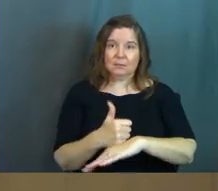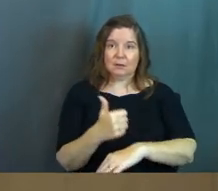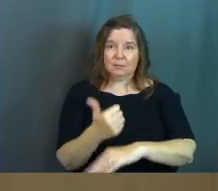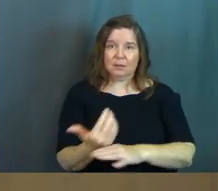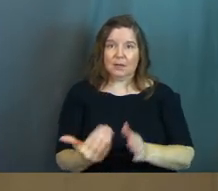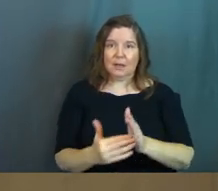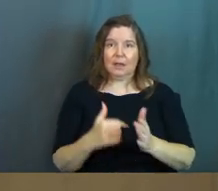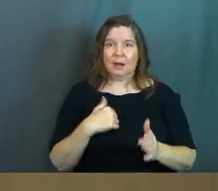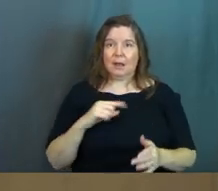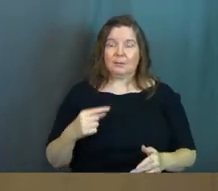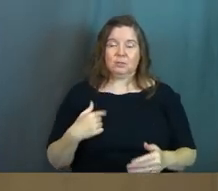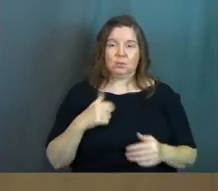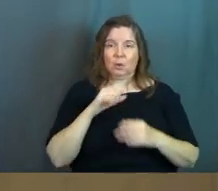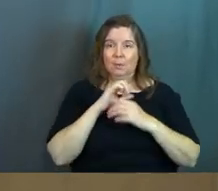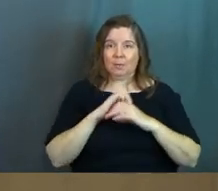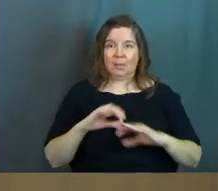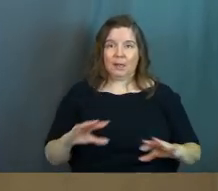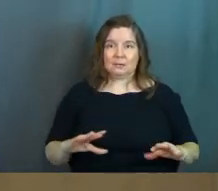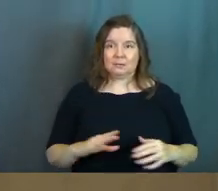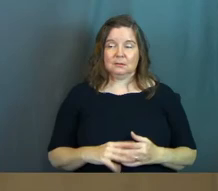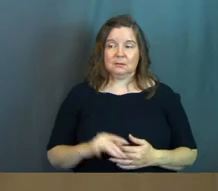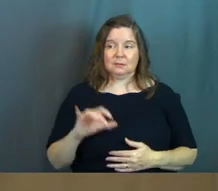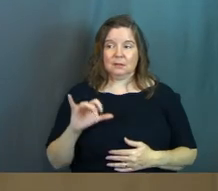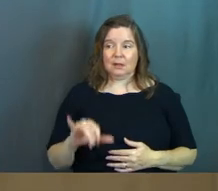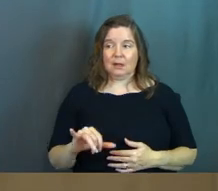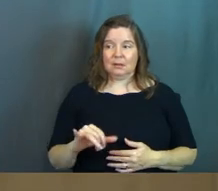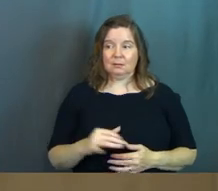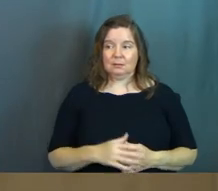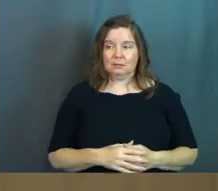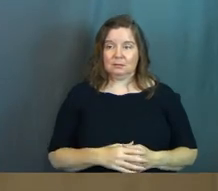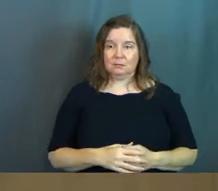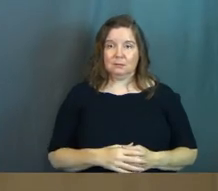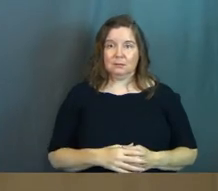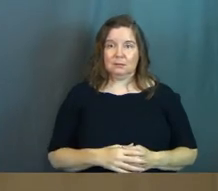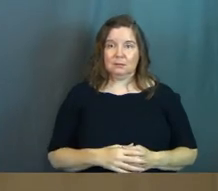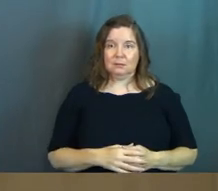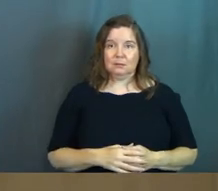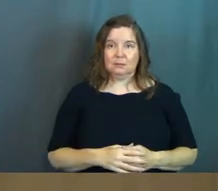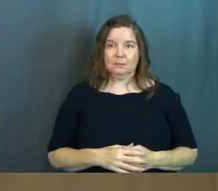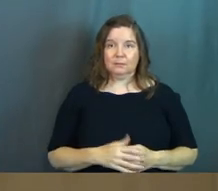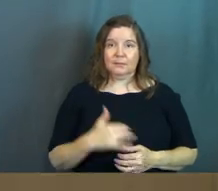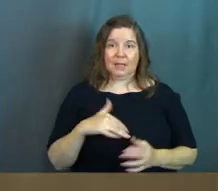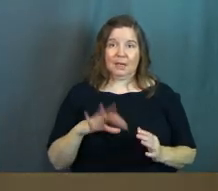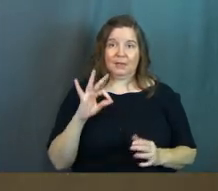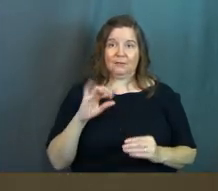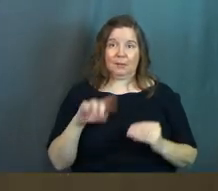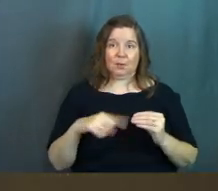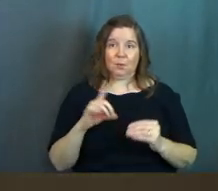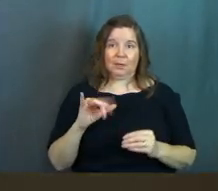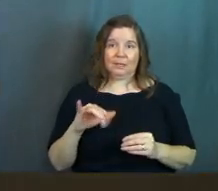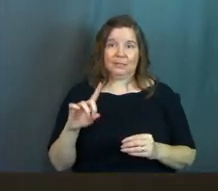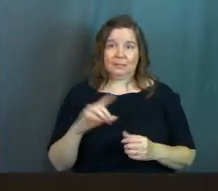And I'm just so blessed that He found me when He did.